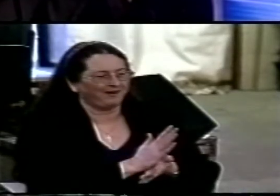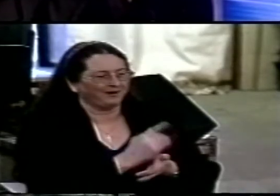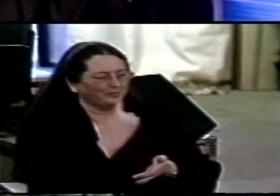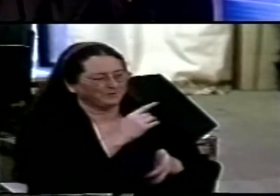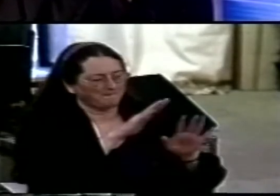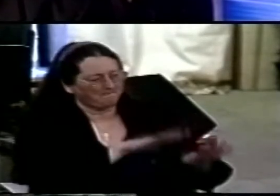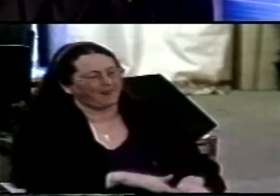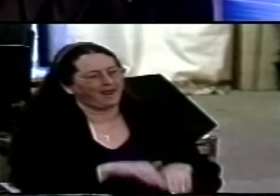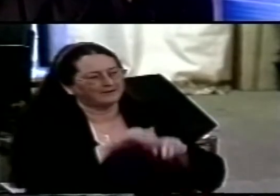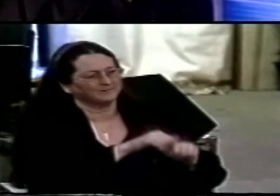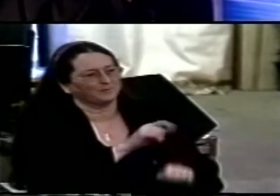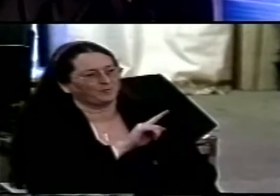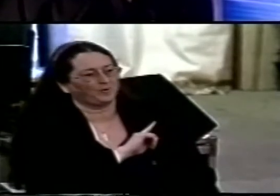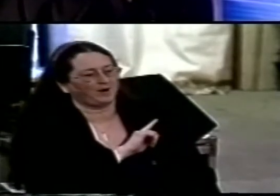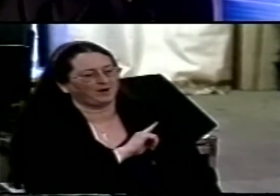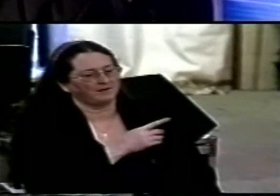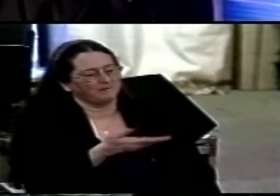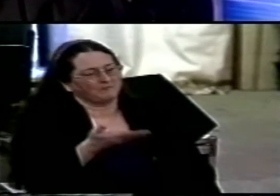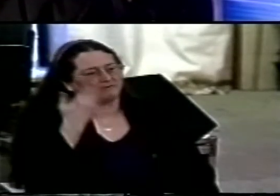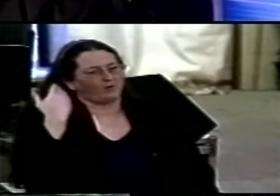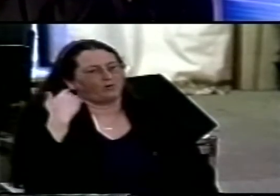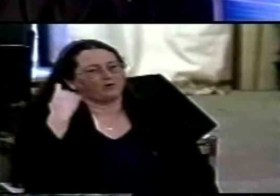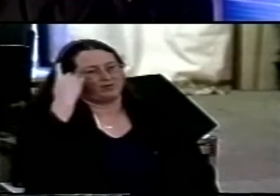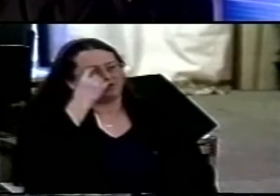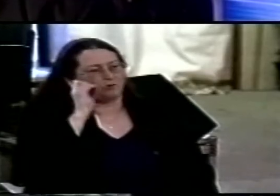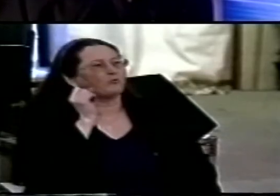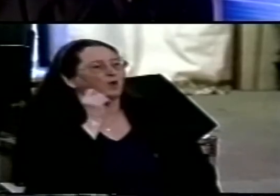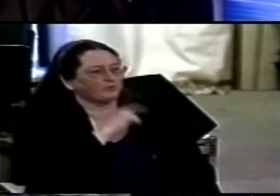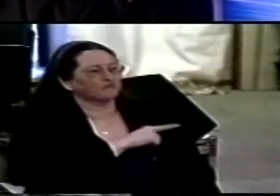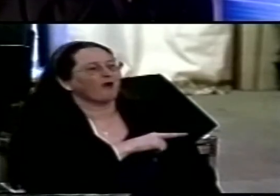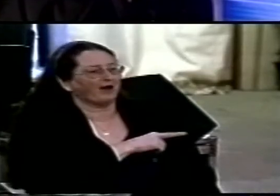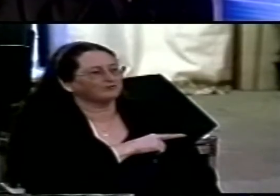blessing because before that everybody thought they were strange